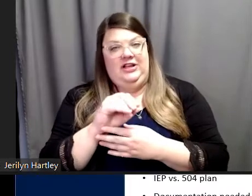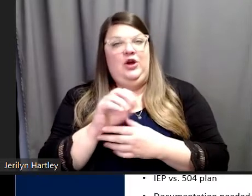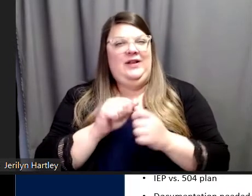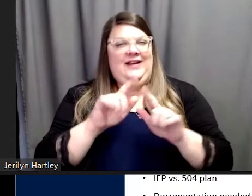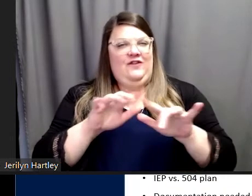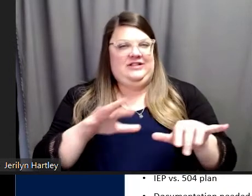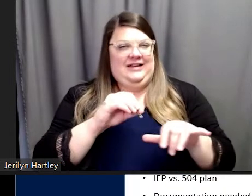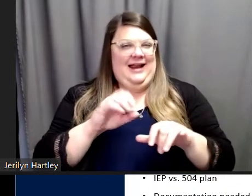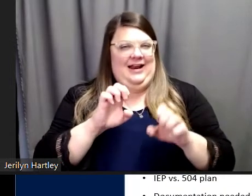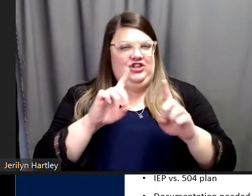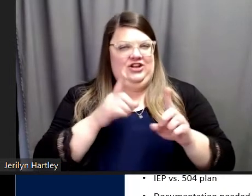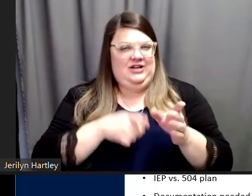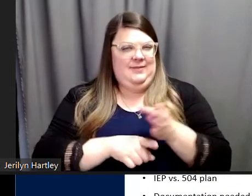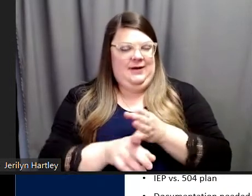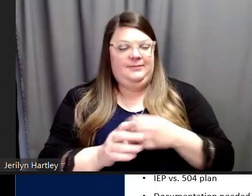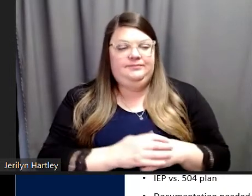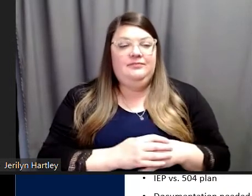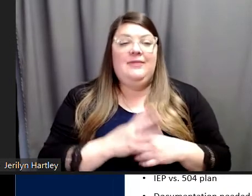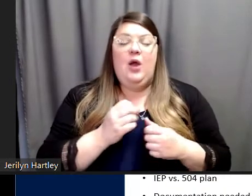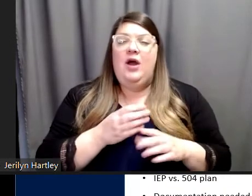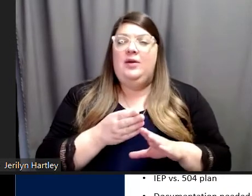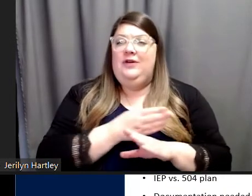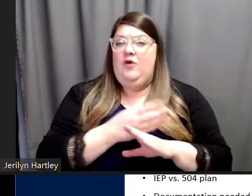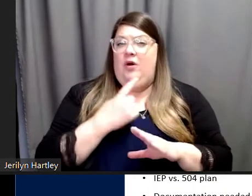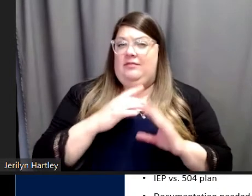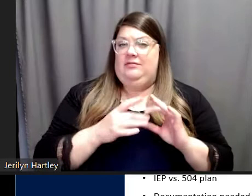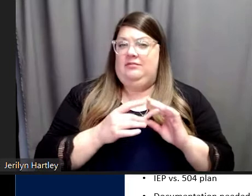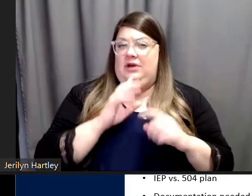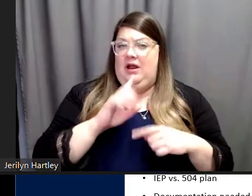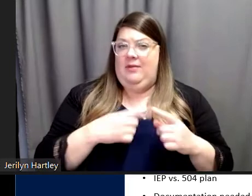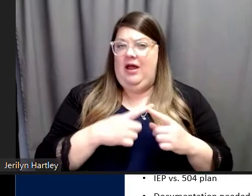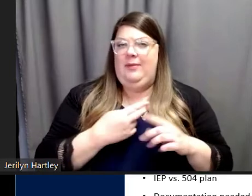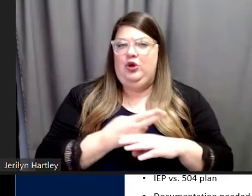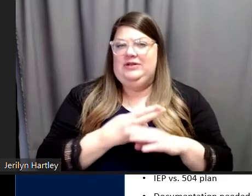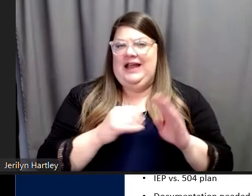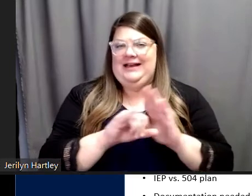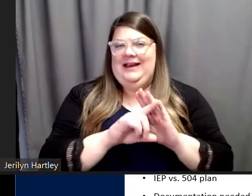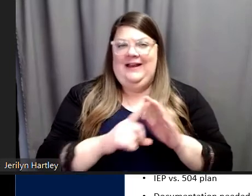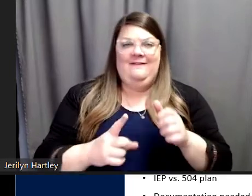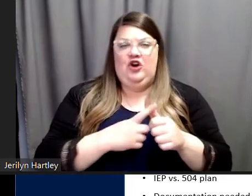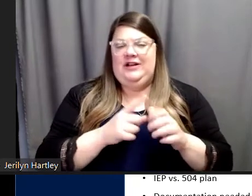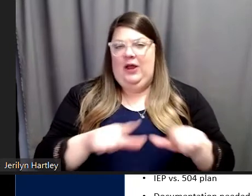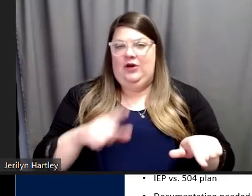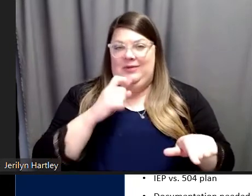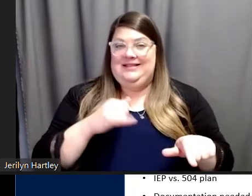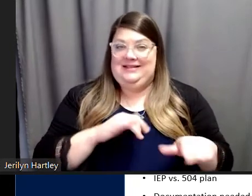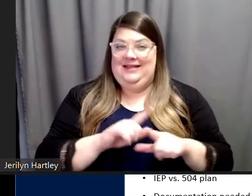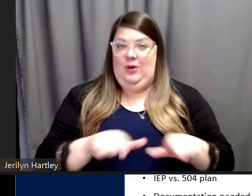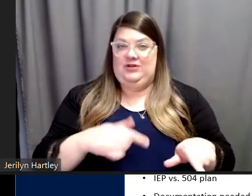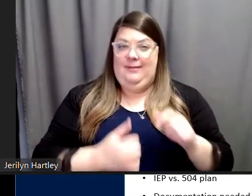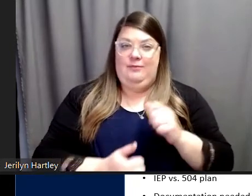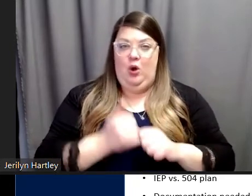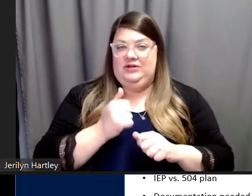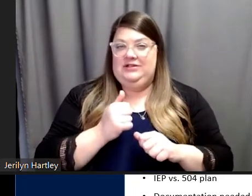I want to quickly preface my presentation. I will be using identity first language because it's the language I'm most comfortable